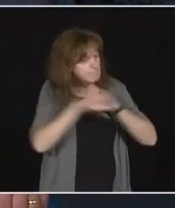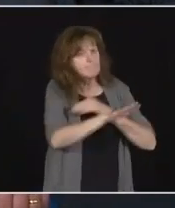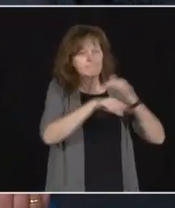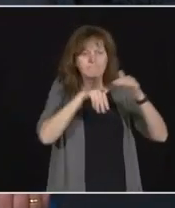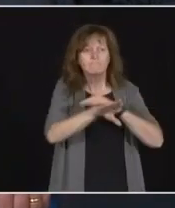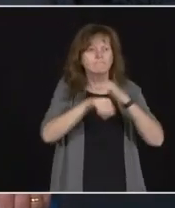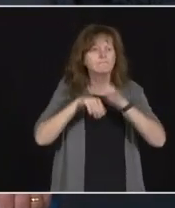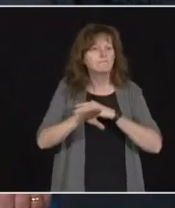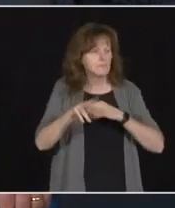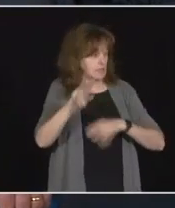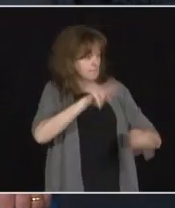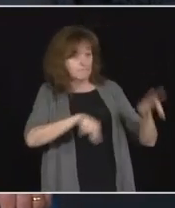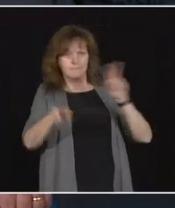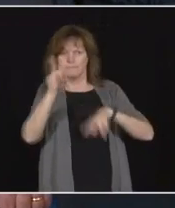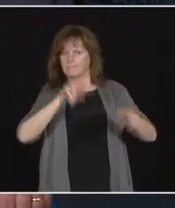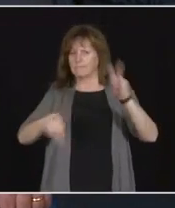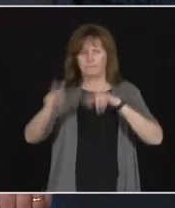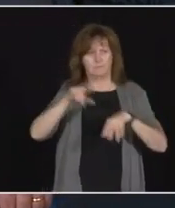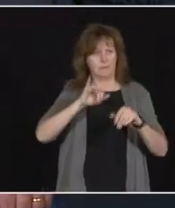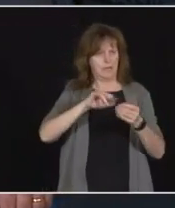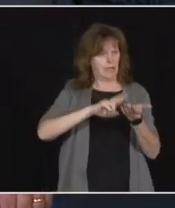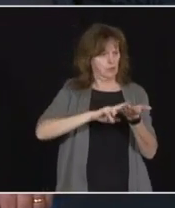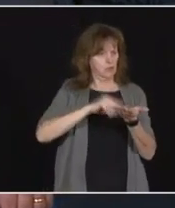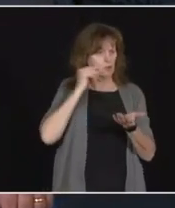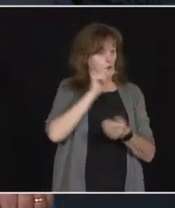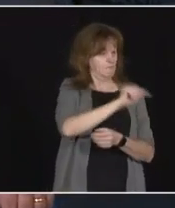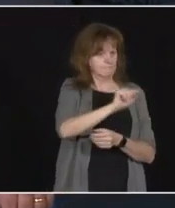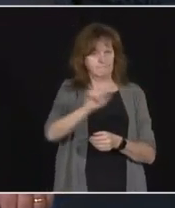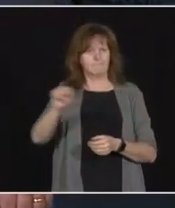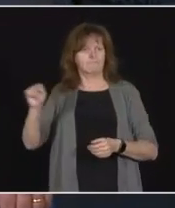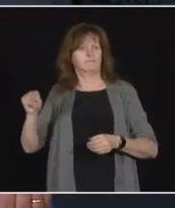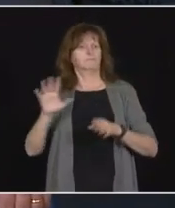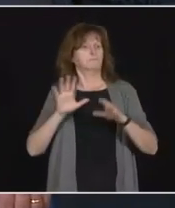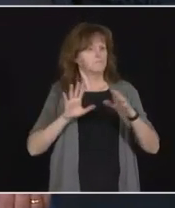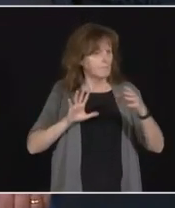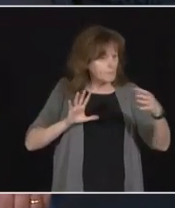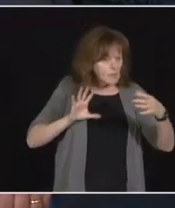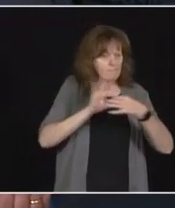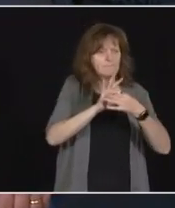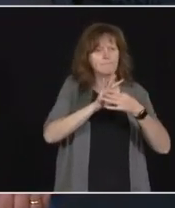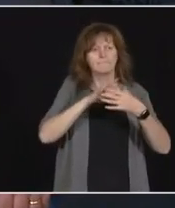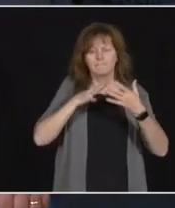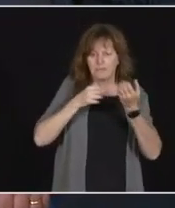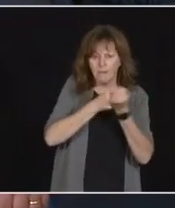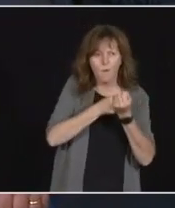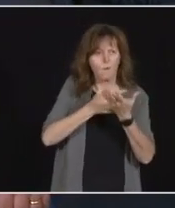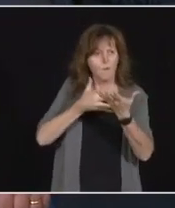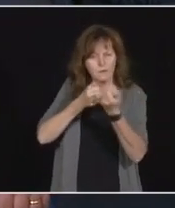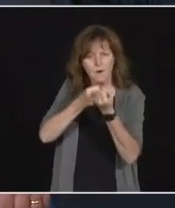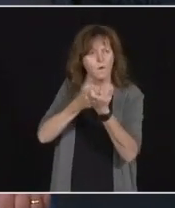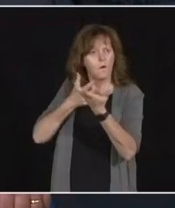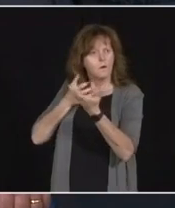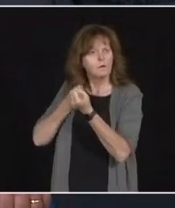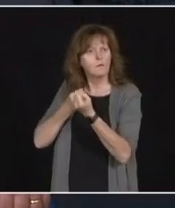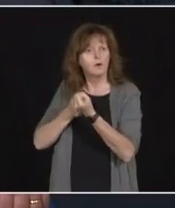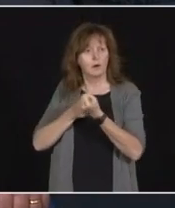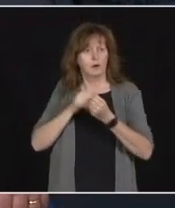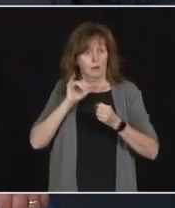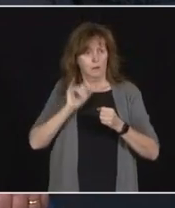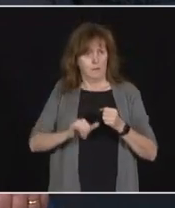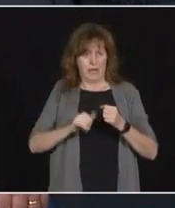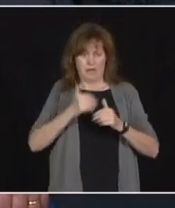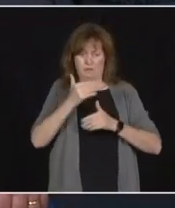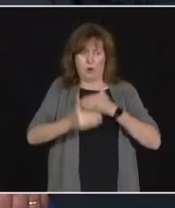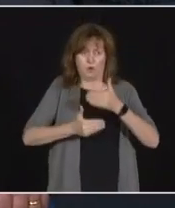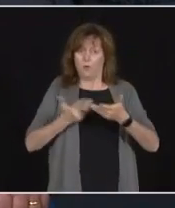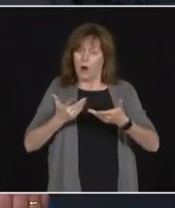in an ongoing way, to maintain communication with that home, and to support that home. So, this is a whole process in collaboration with the home,